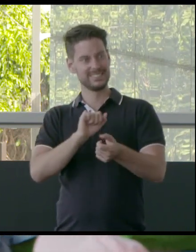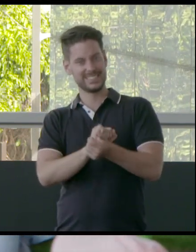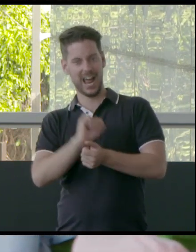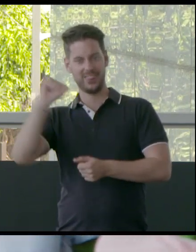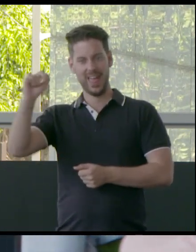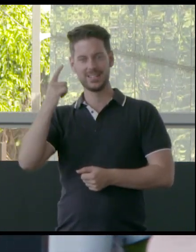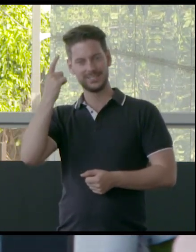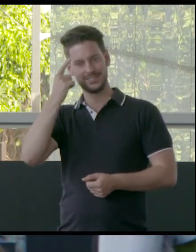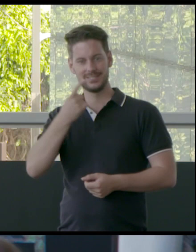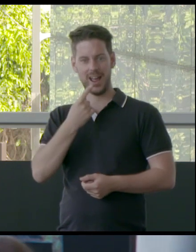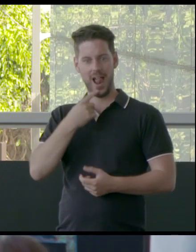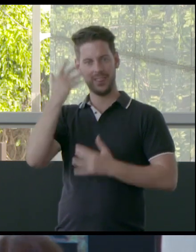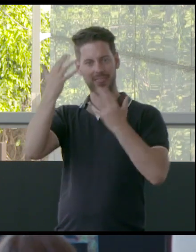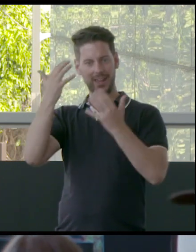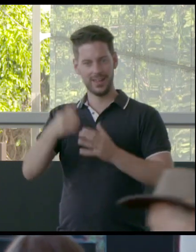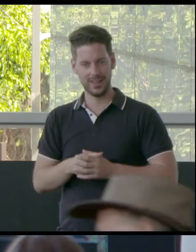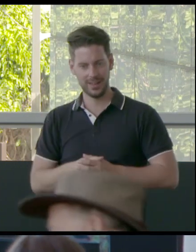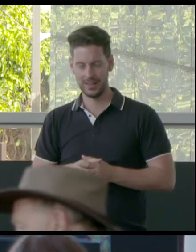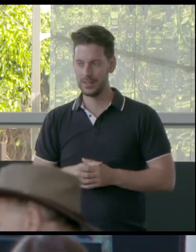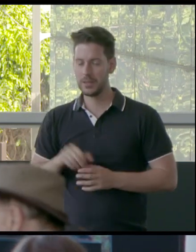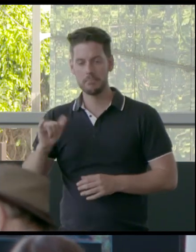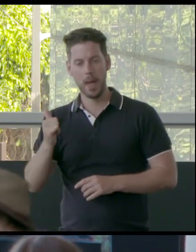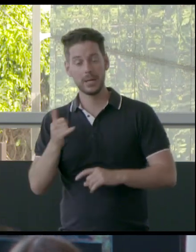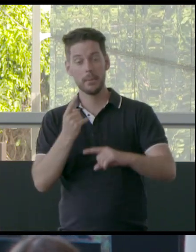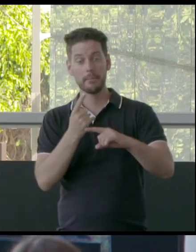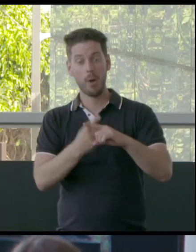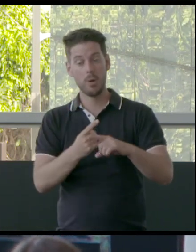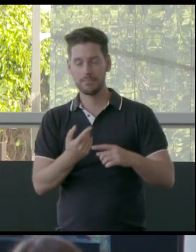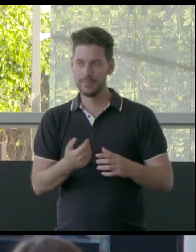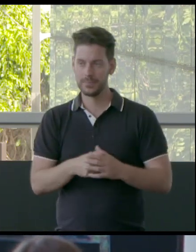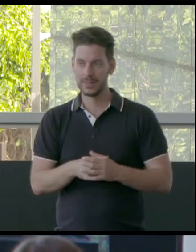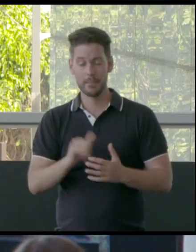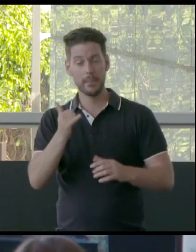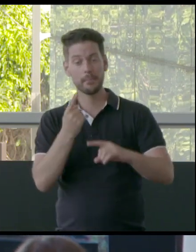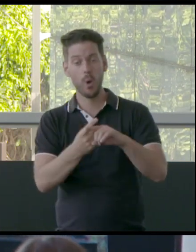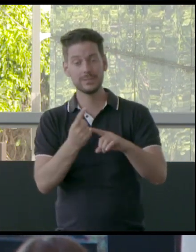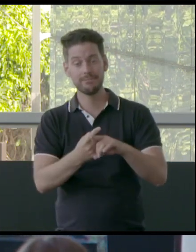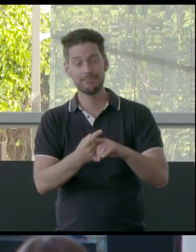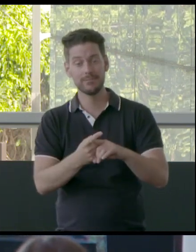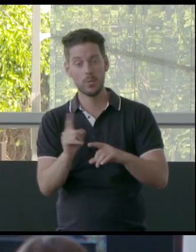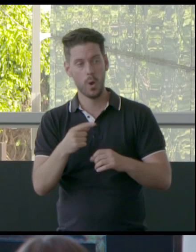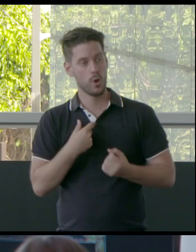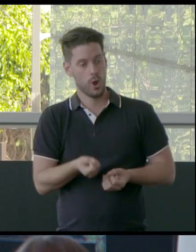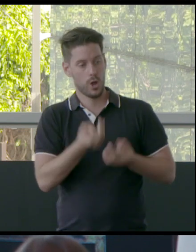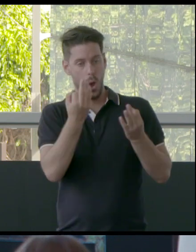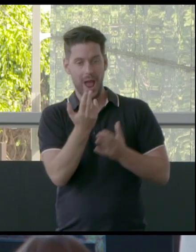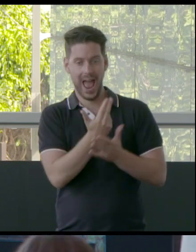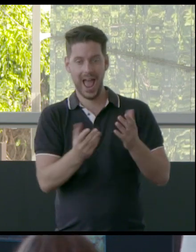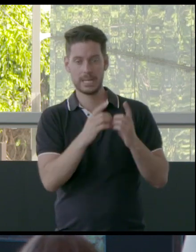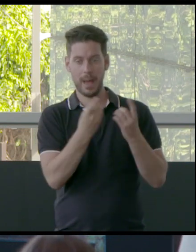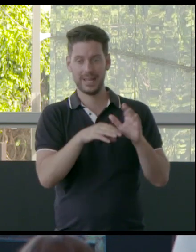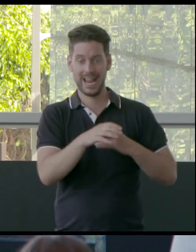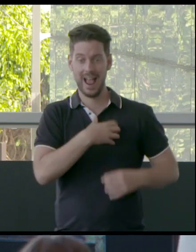maybe it's actually a positive thing that the, we've, we no longer have an art department in government.